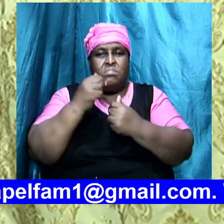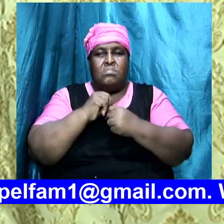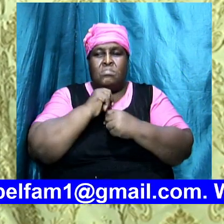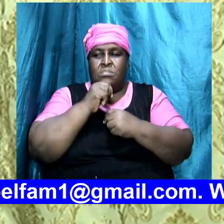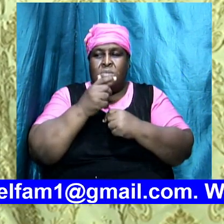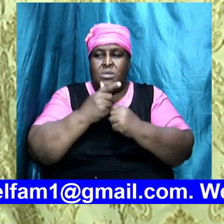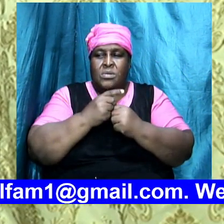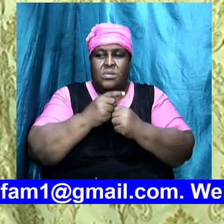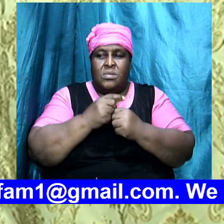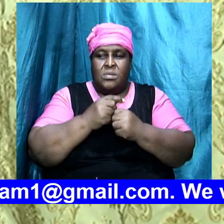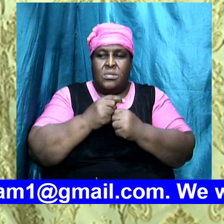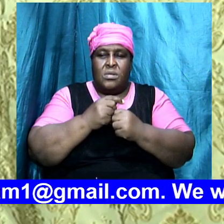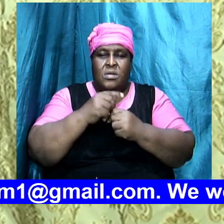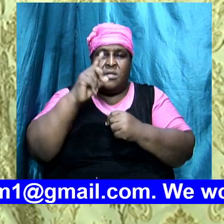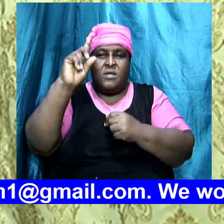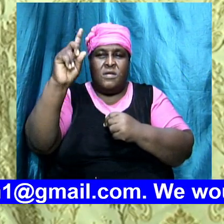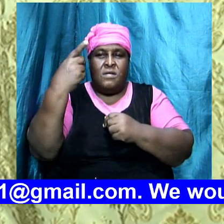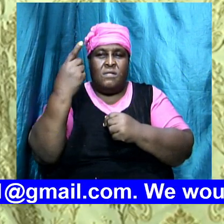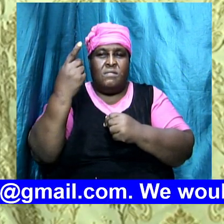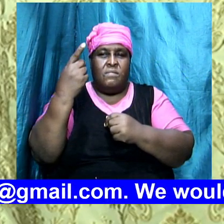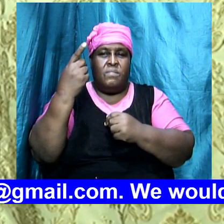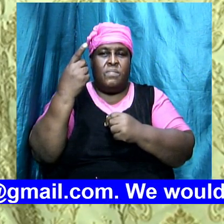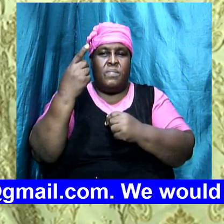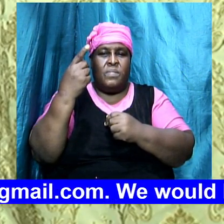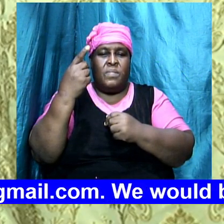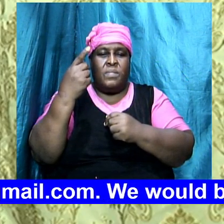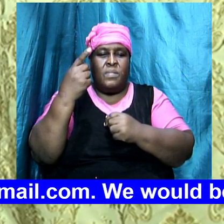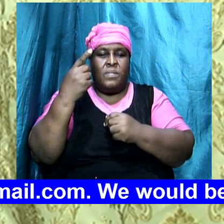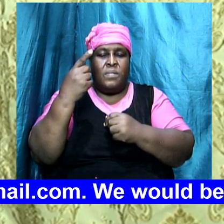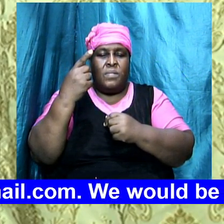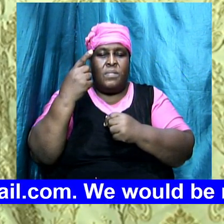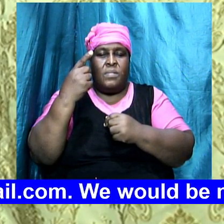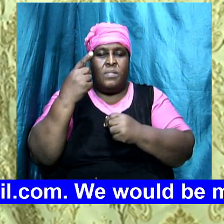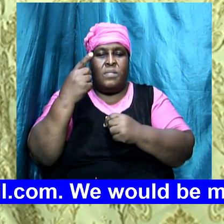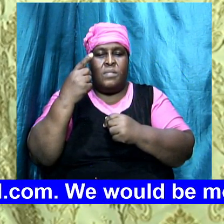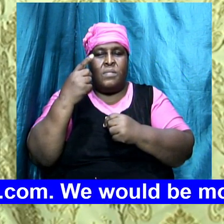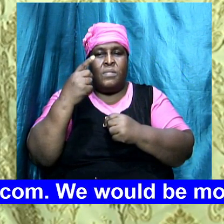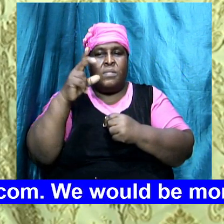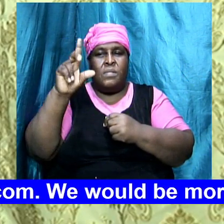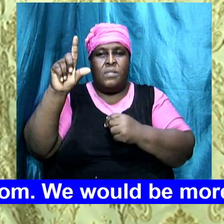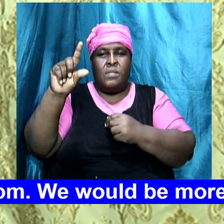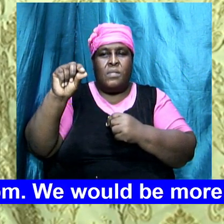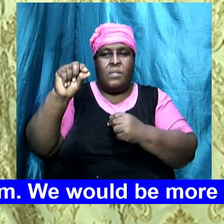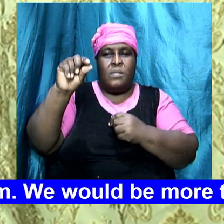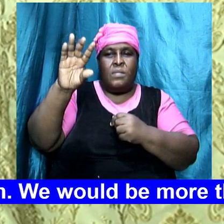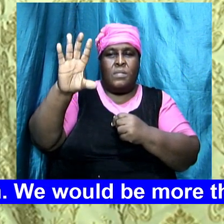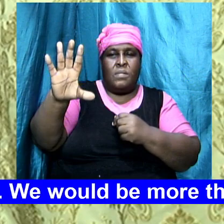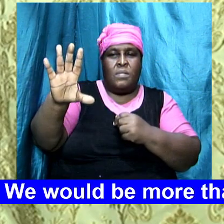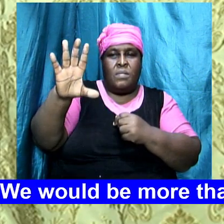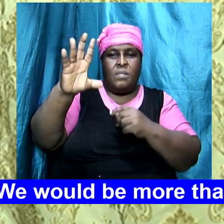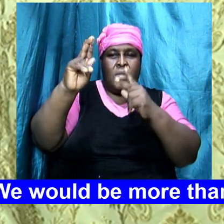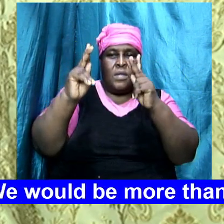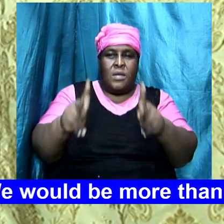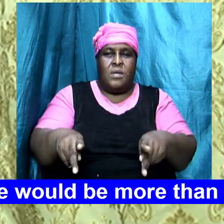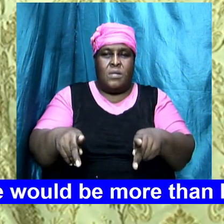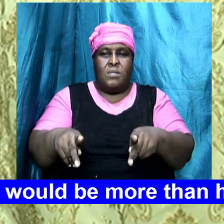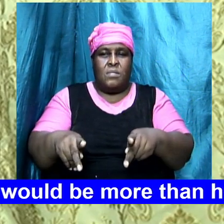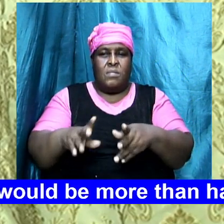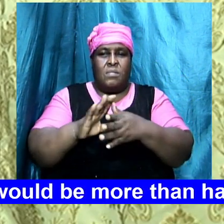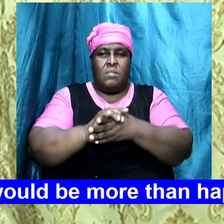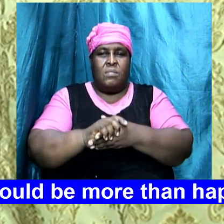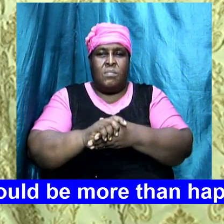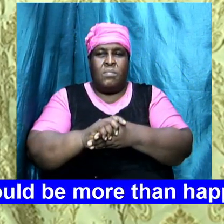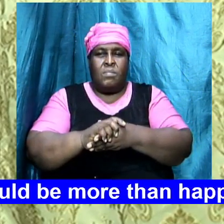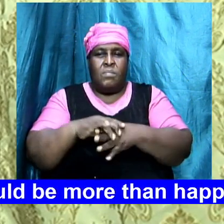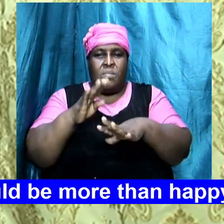just call in and the first amen 25 person the first 30 person sorry